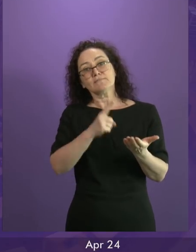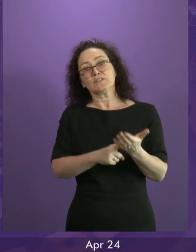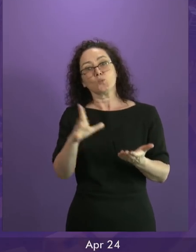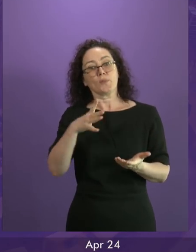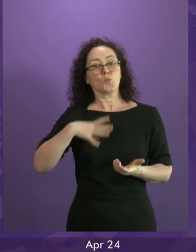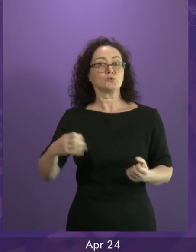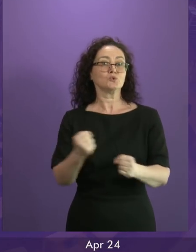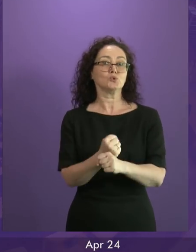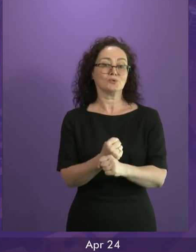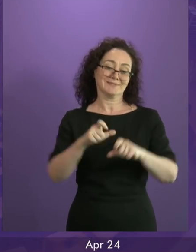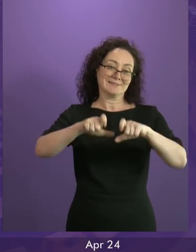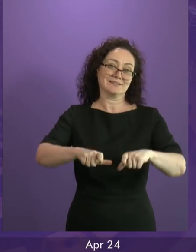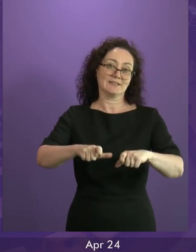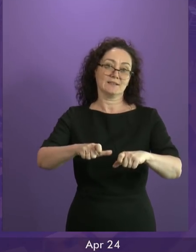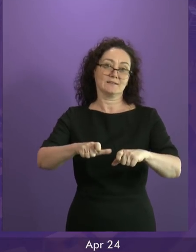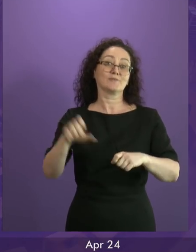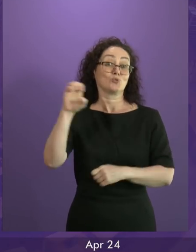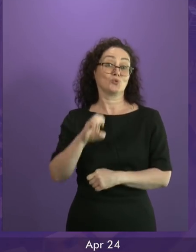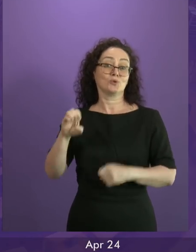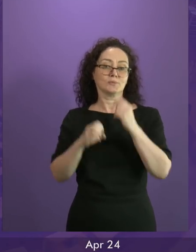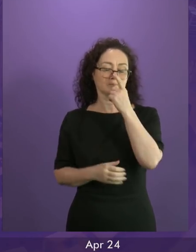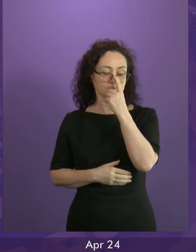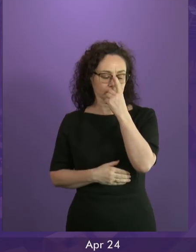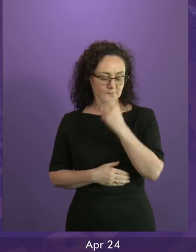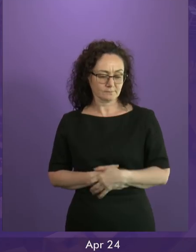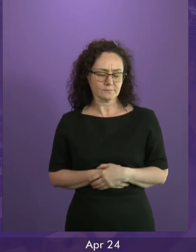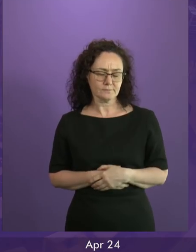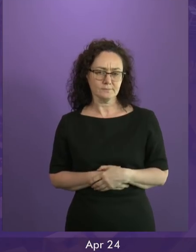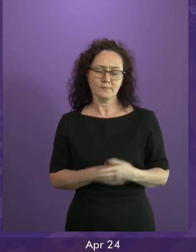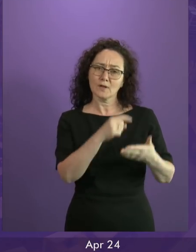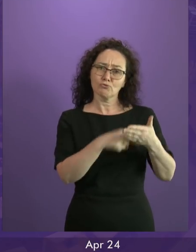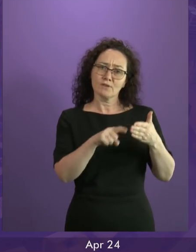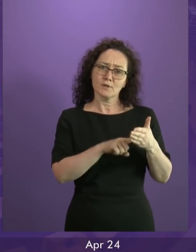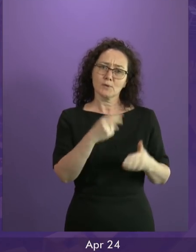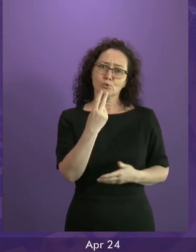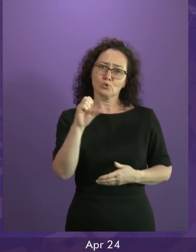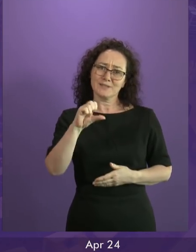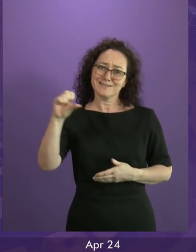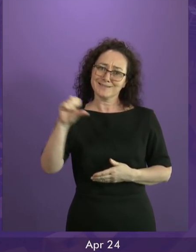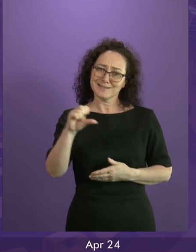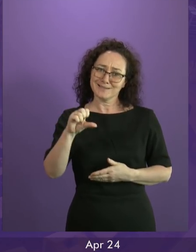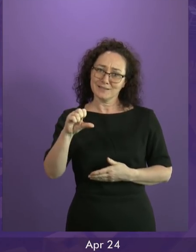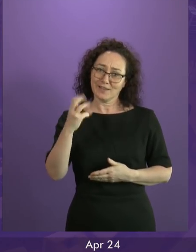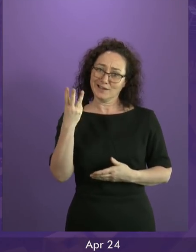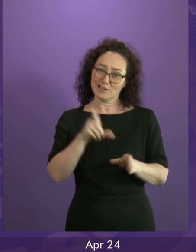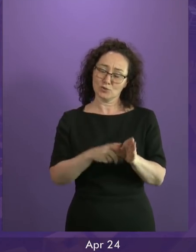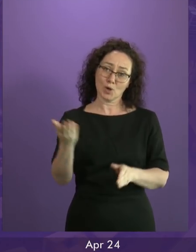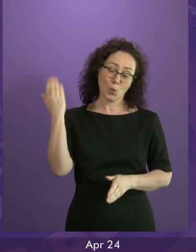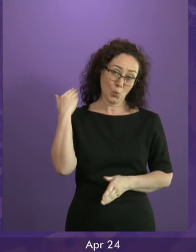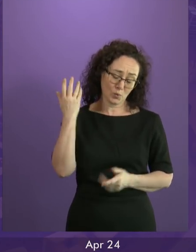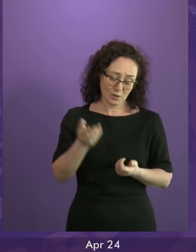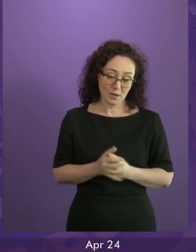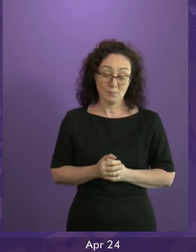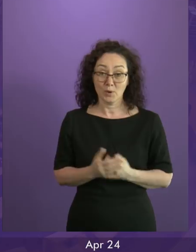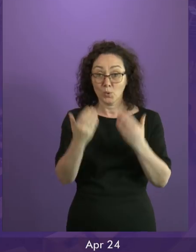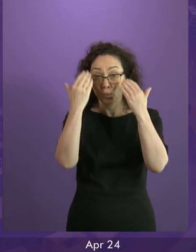Of course almost three years on from the referendum in 2016 it is impossible to predict with certainty what